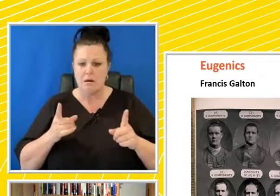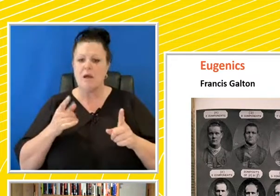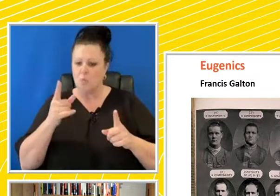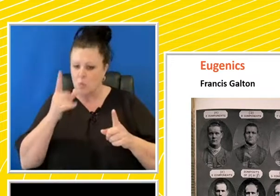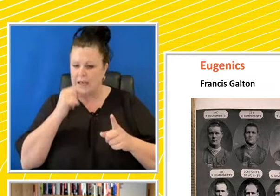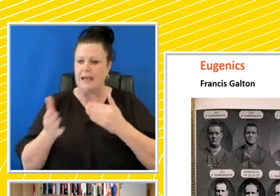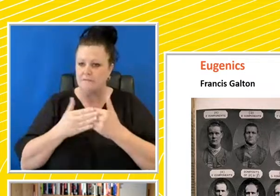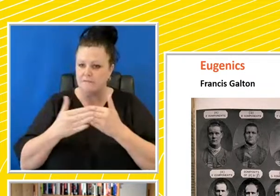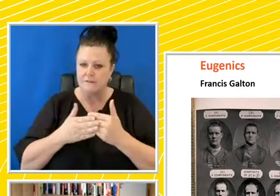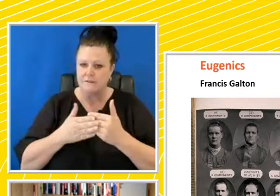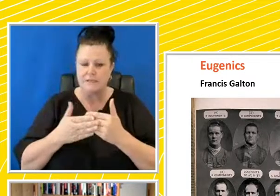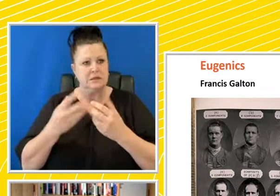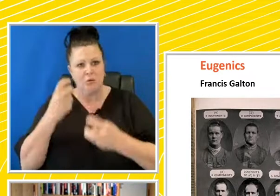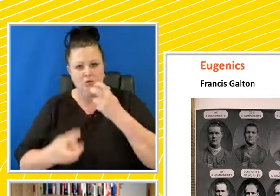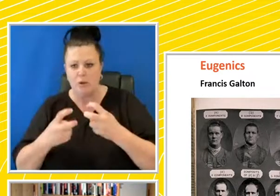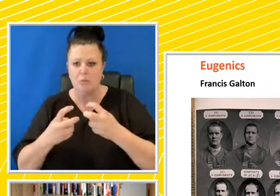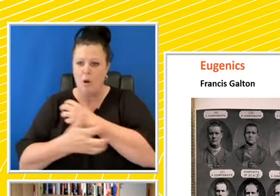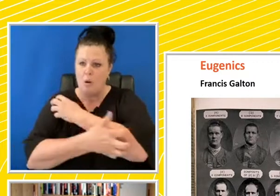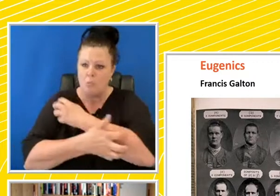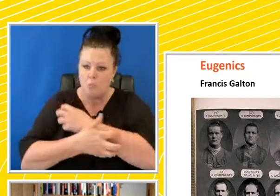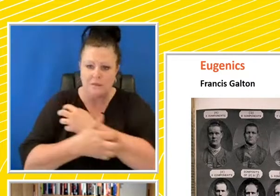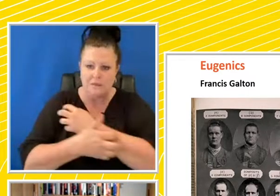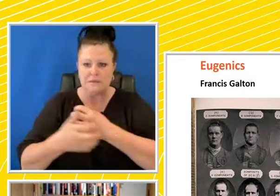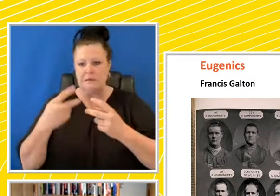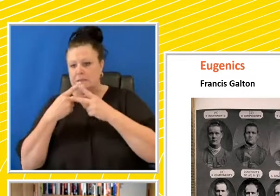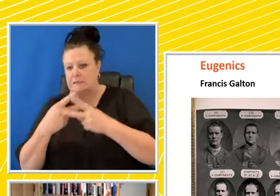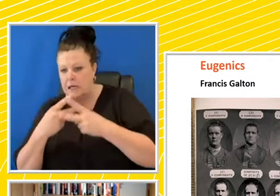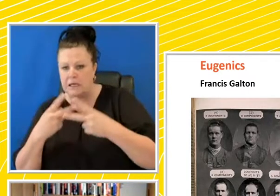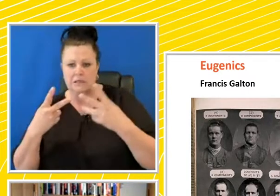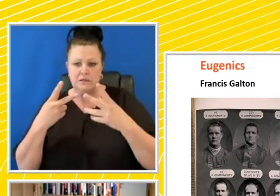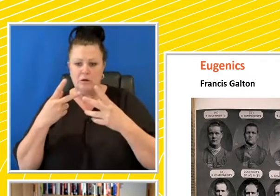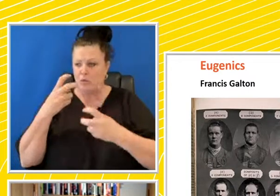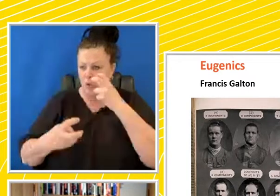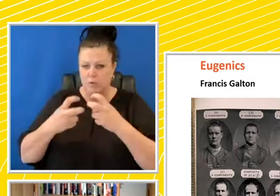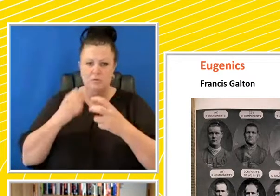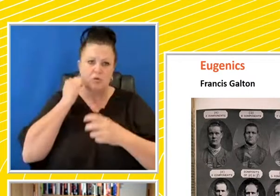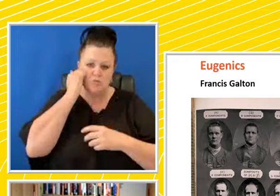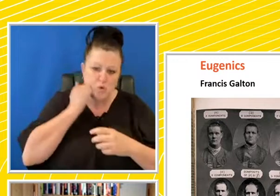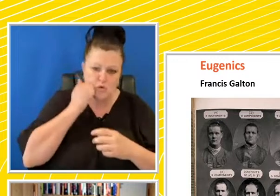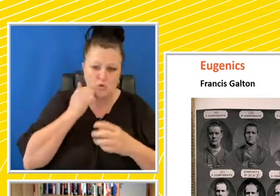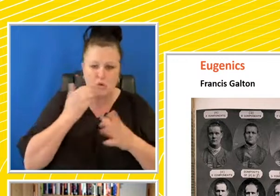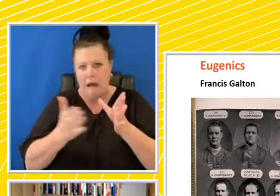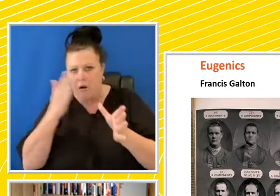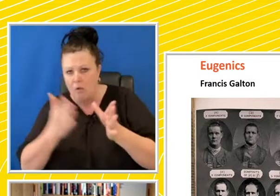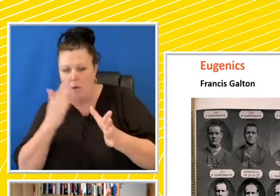these problems, such as poverty, sexual perversion, prostitution, criminality, alcoholism.